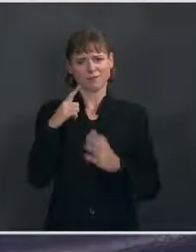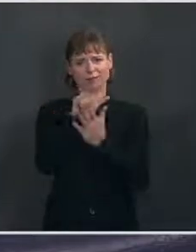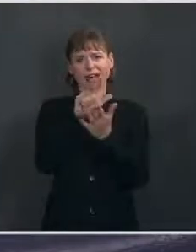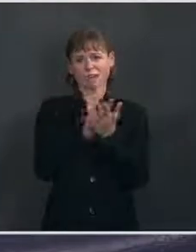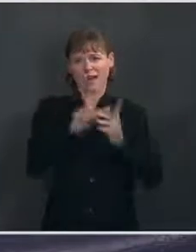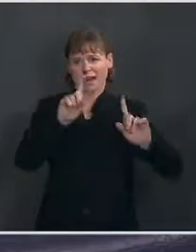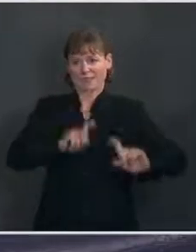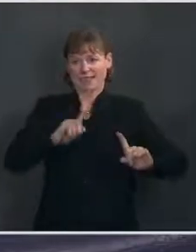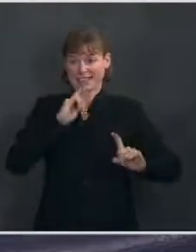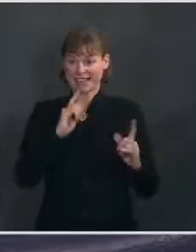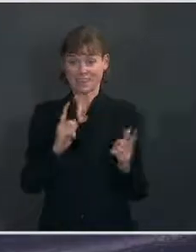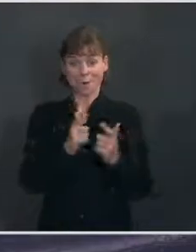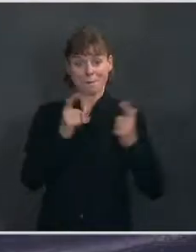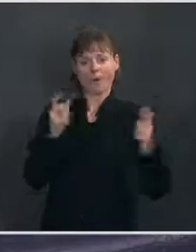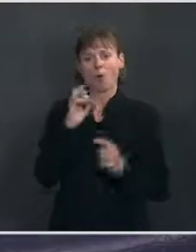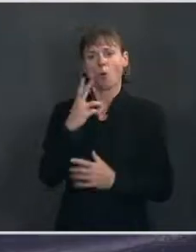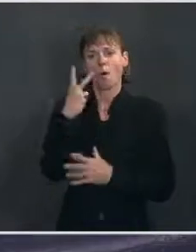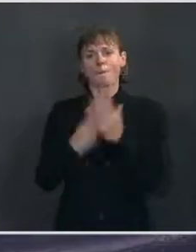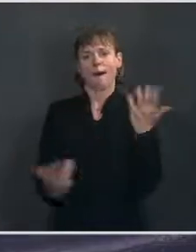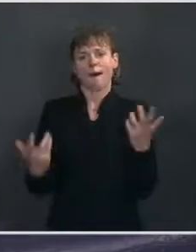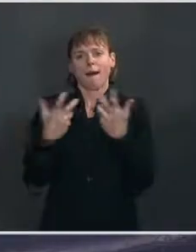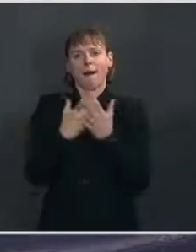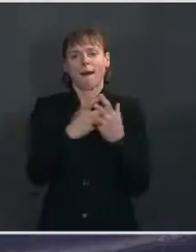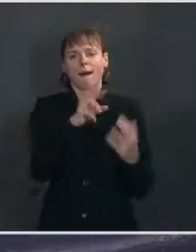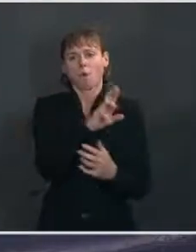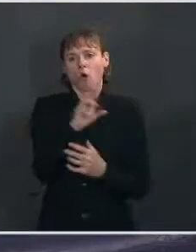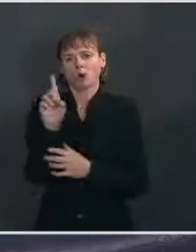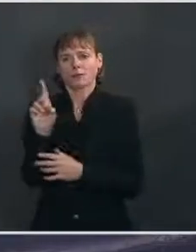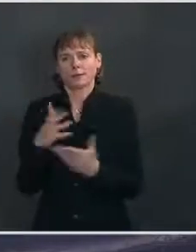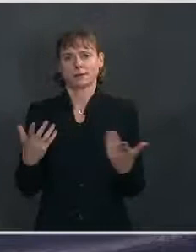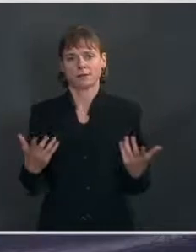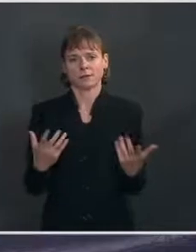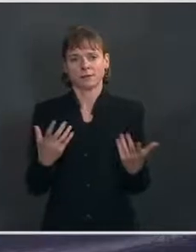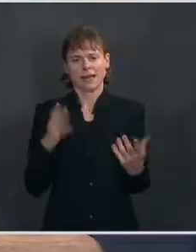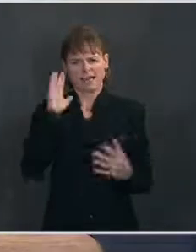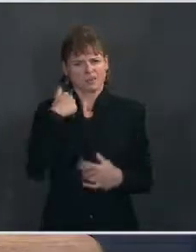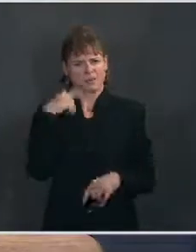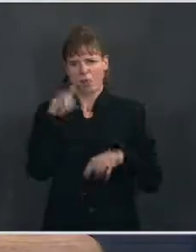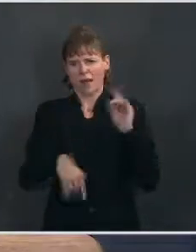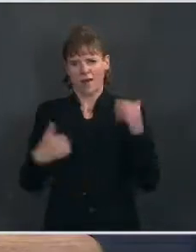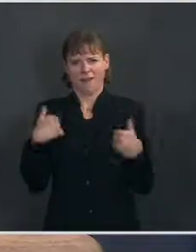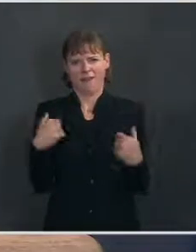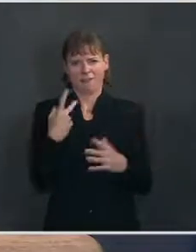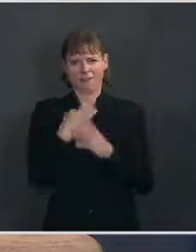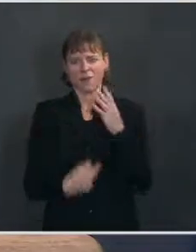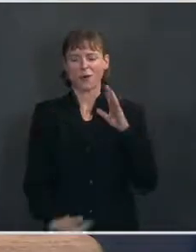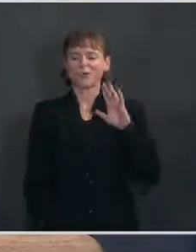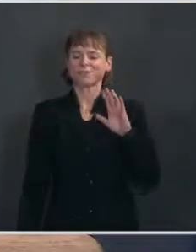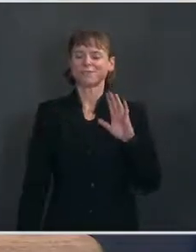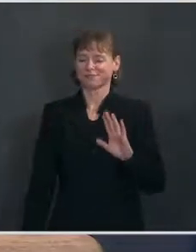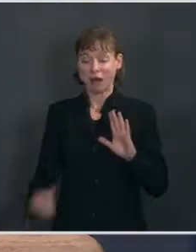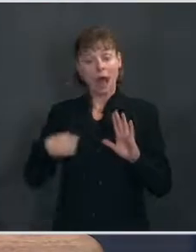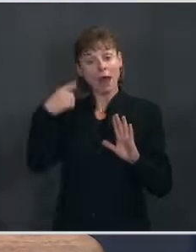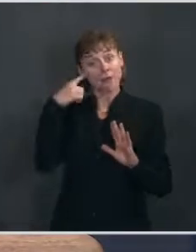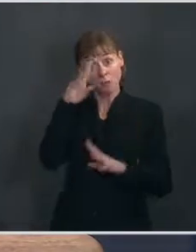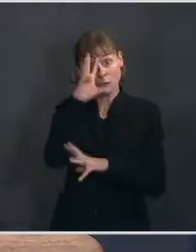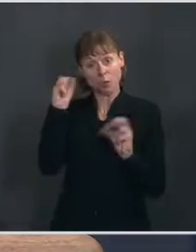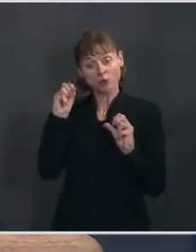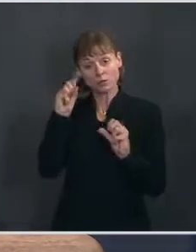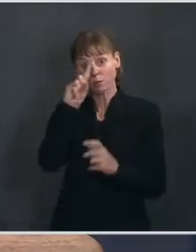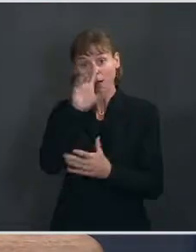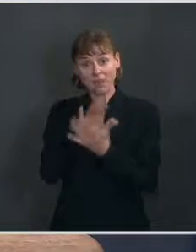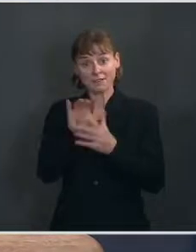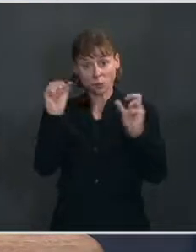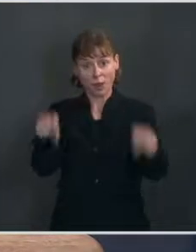or going bipartisan? It seems like you can't have both. Ms. Well, I think the President believes we can. And there is